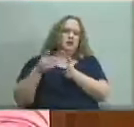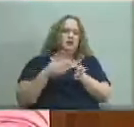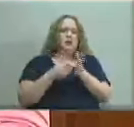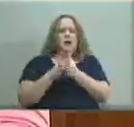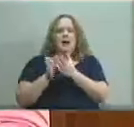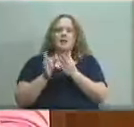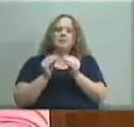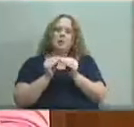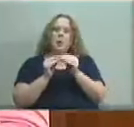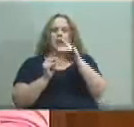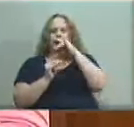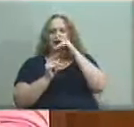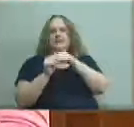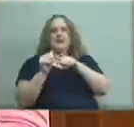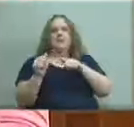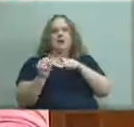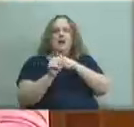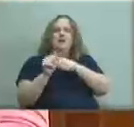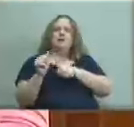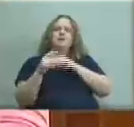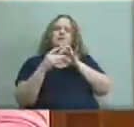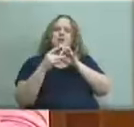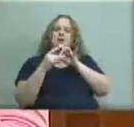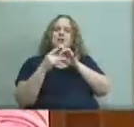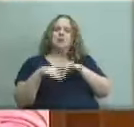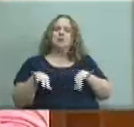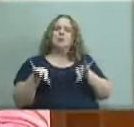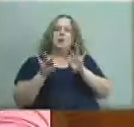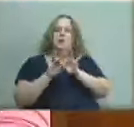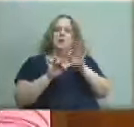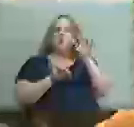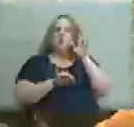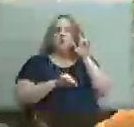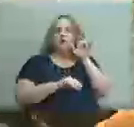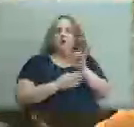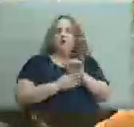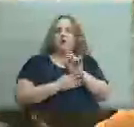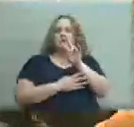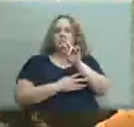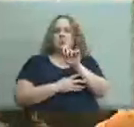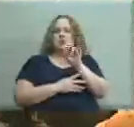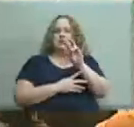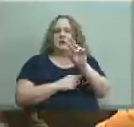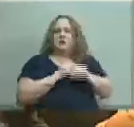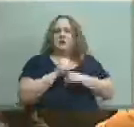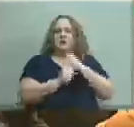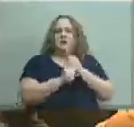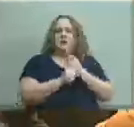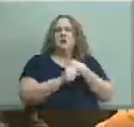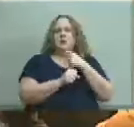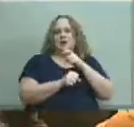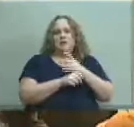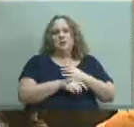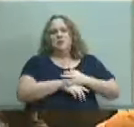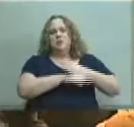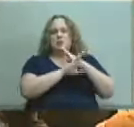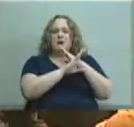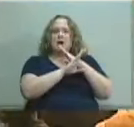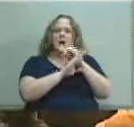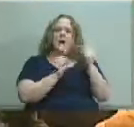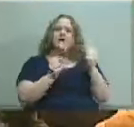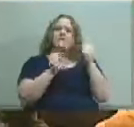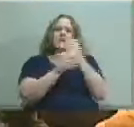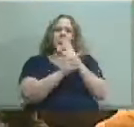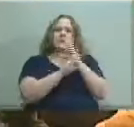kids get caught in the wake relationships are important we heard that the average principal tenure is 2.7 years we must remove these barriers remove the culture of fear